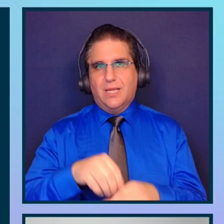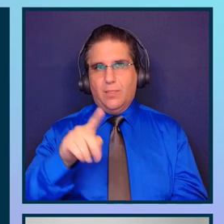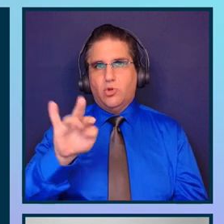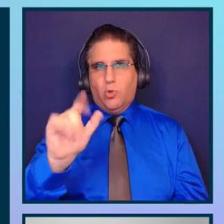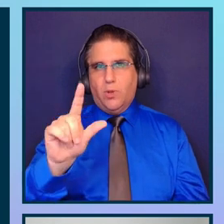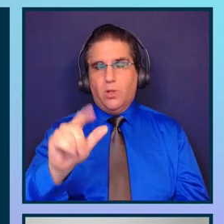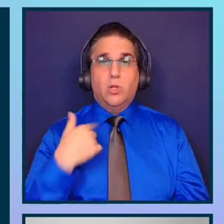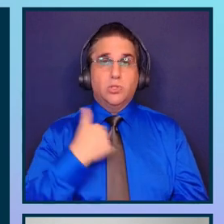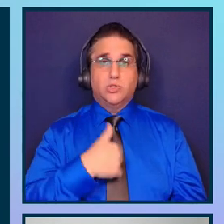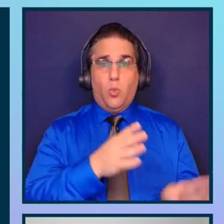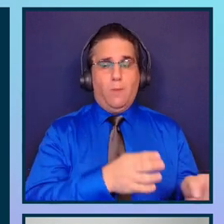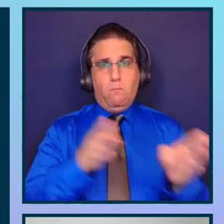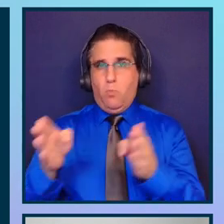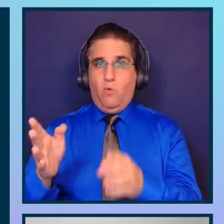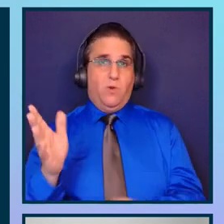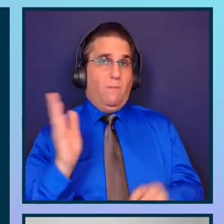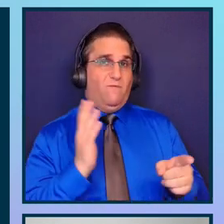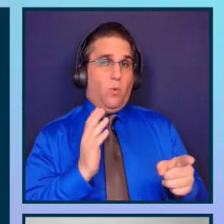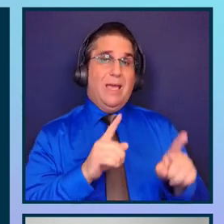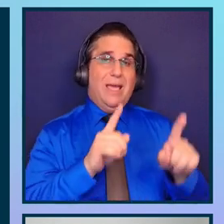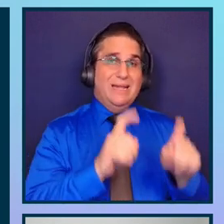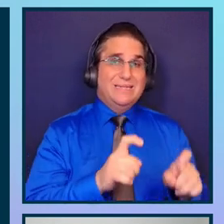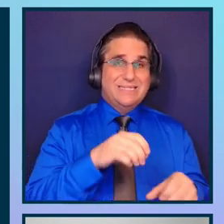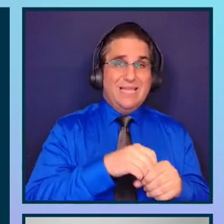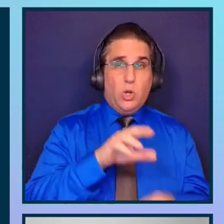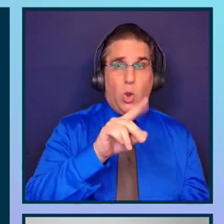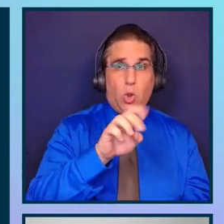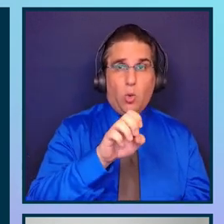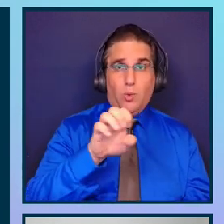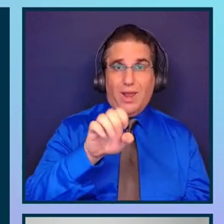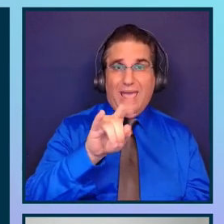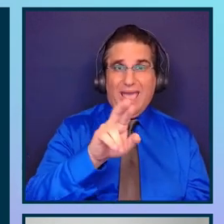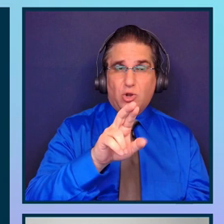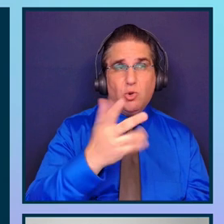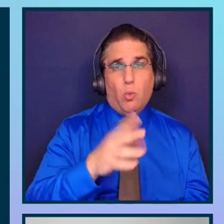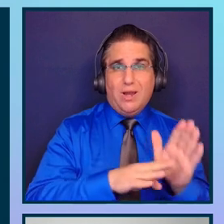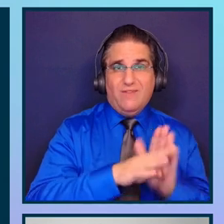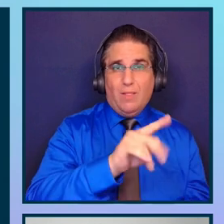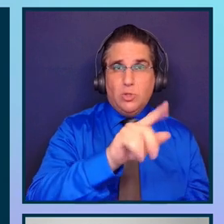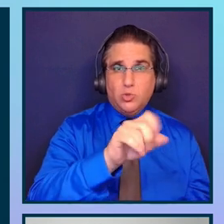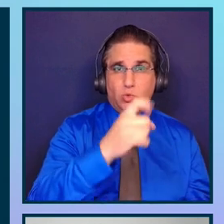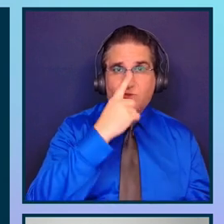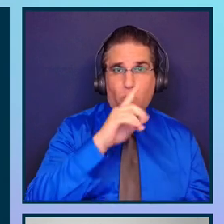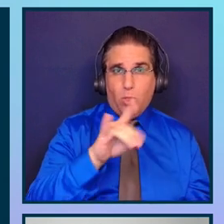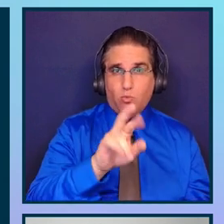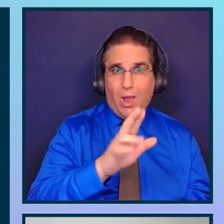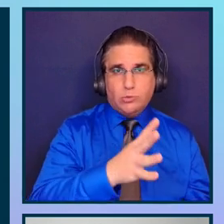testing in the in the code editor or in the development tools of your browser,